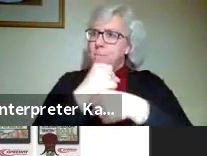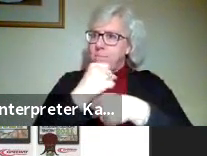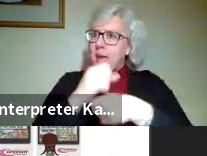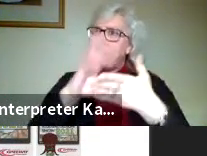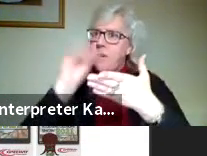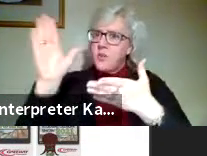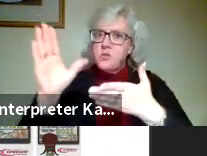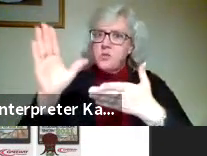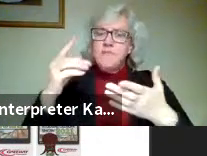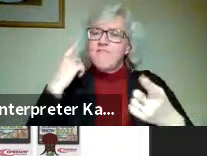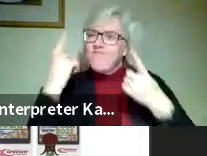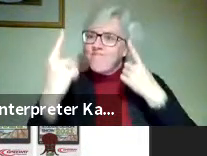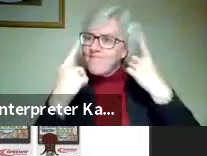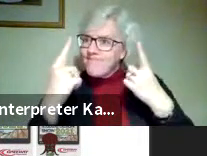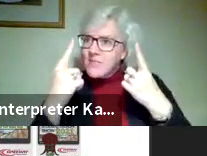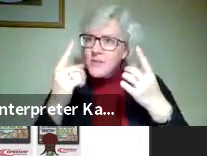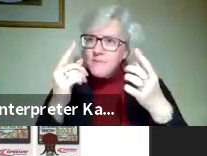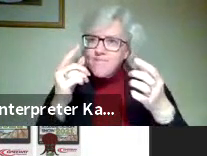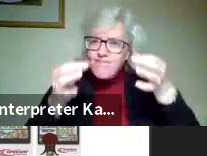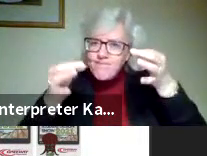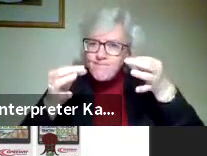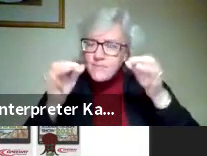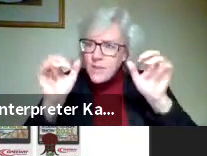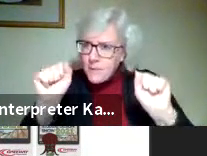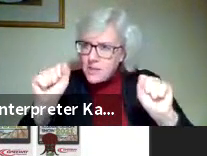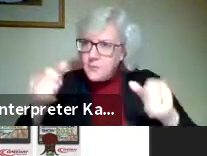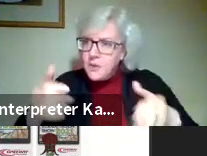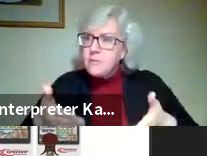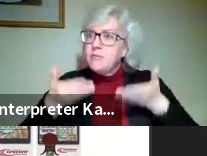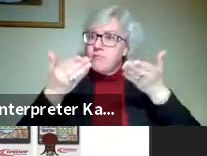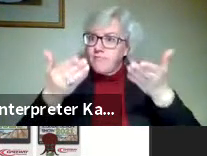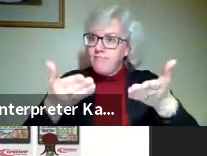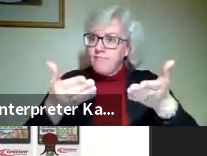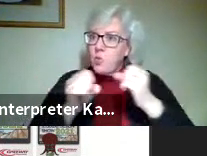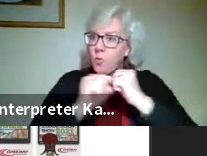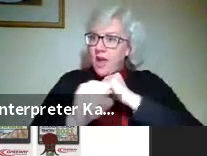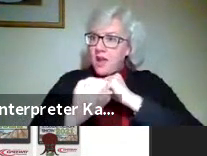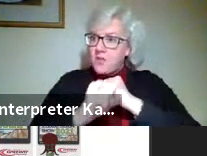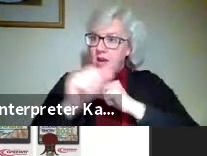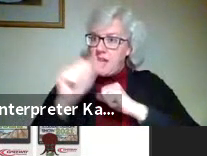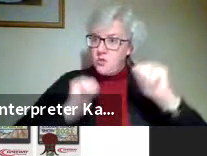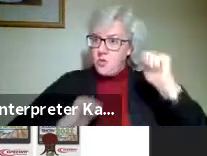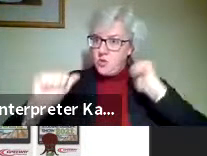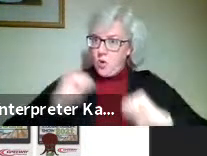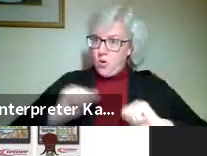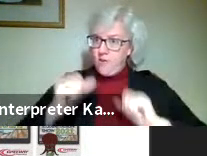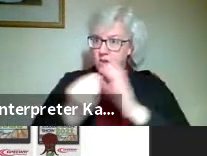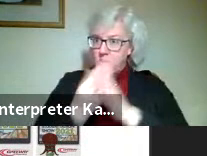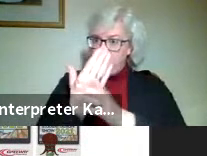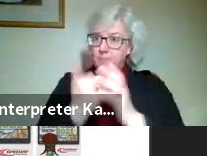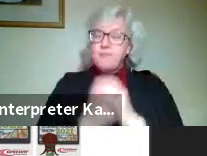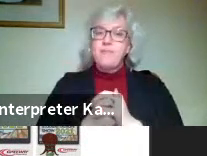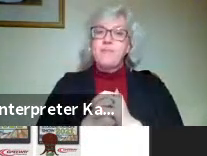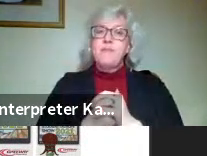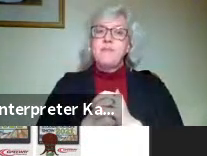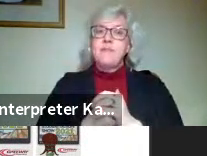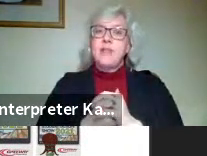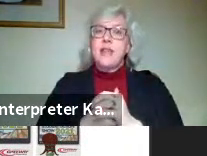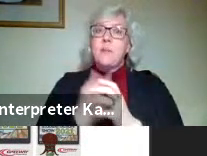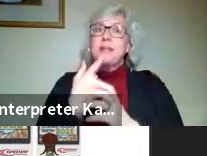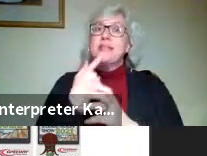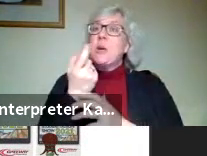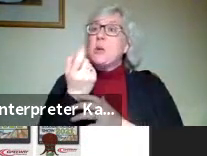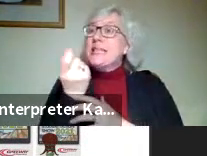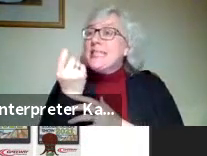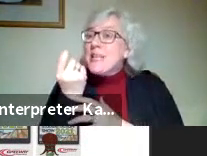up for consideration for the promotion of this spring show. So, I want to tell you just a little